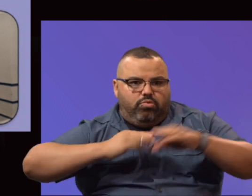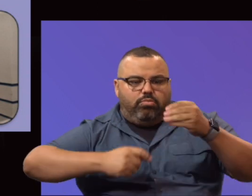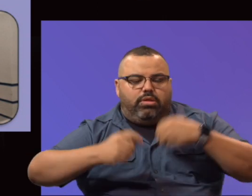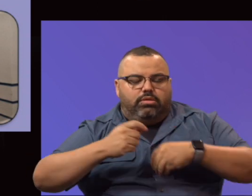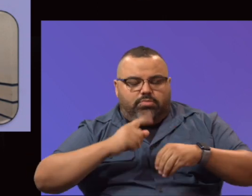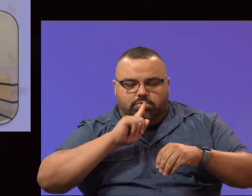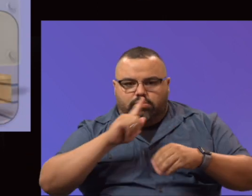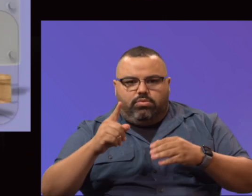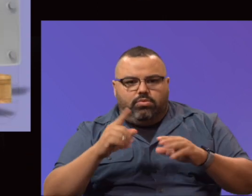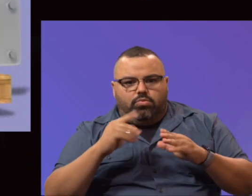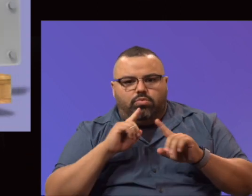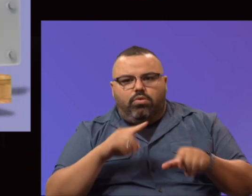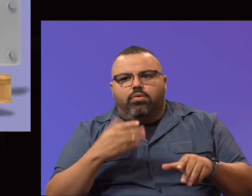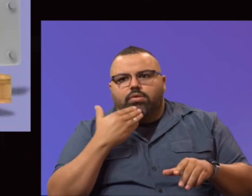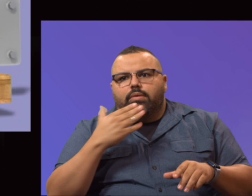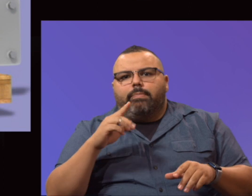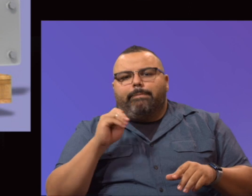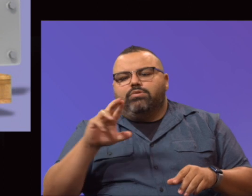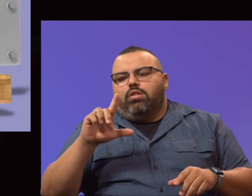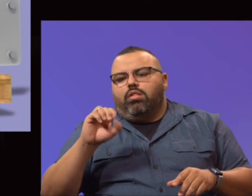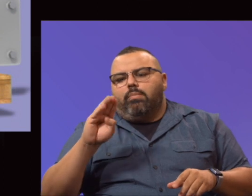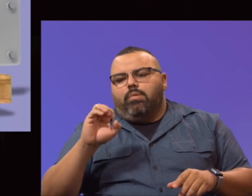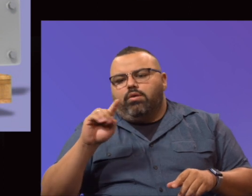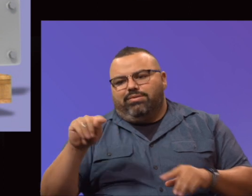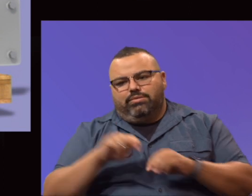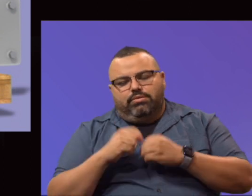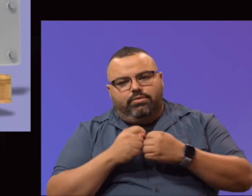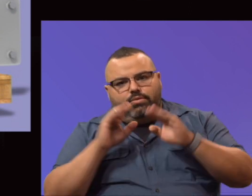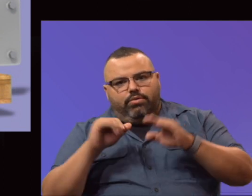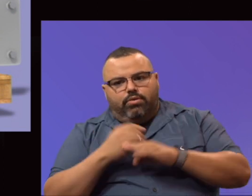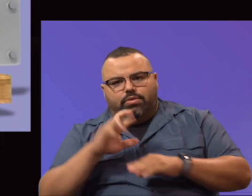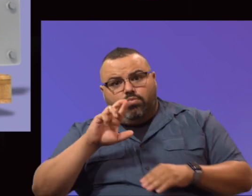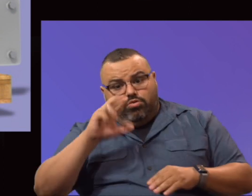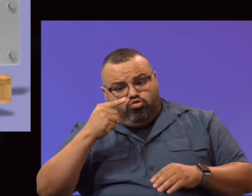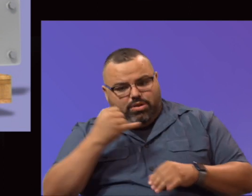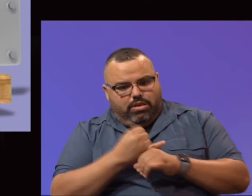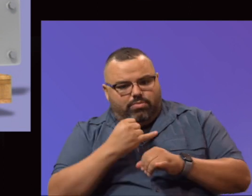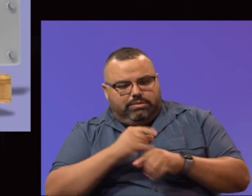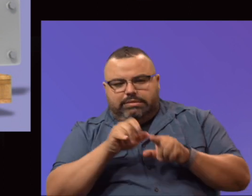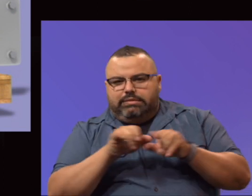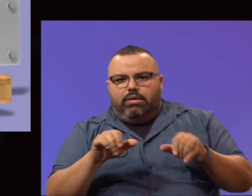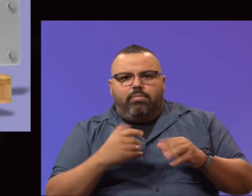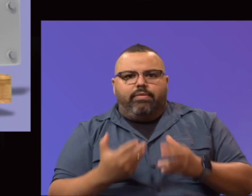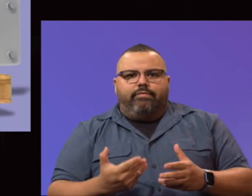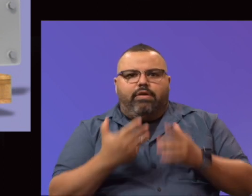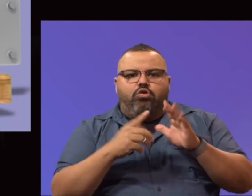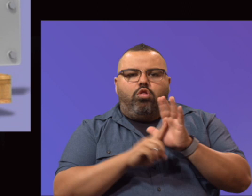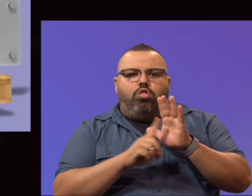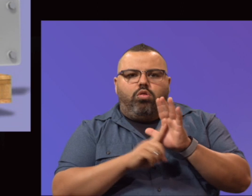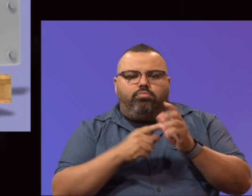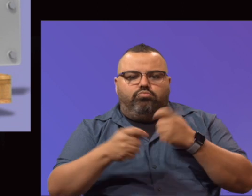thank Mr. Lobato and his team for the great work. At the Rio Grande campus, similarly, the fire alarm was replaced. The pharmacy tech